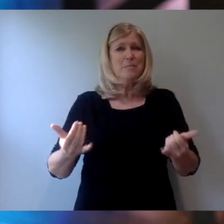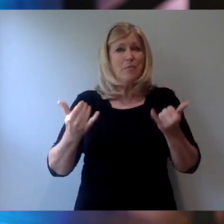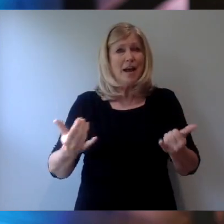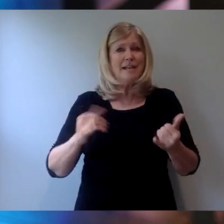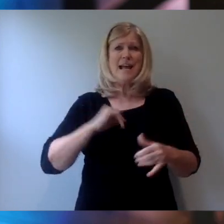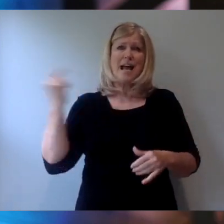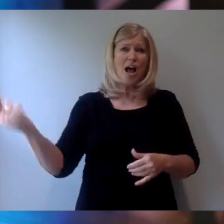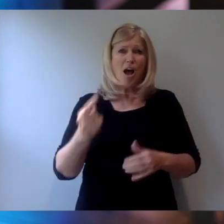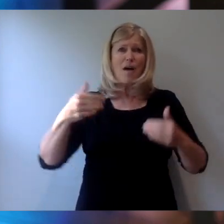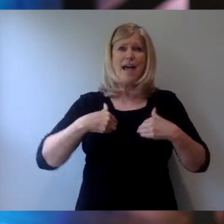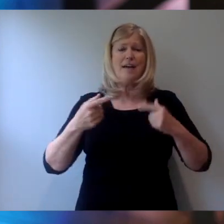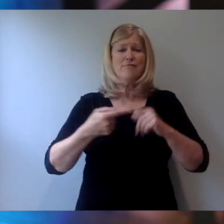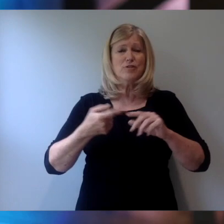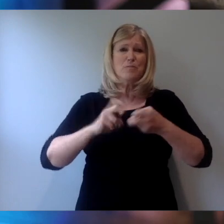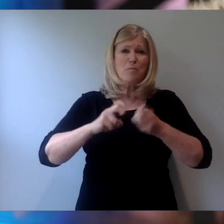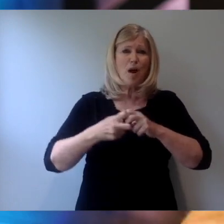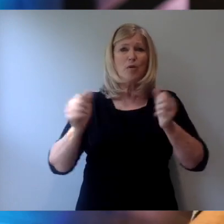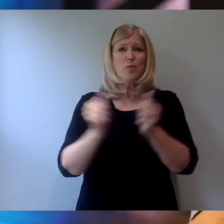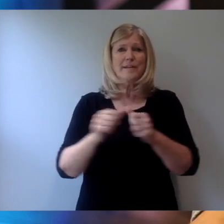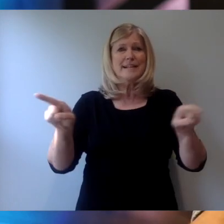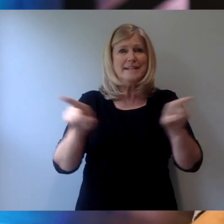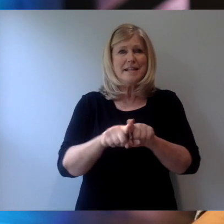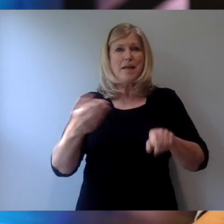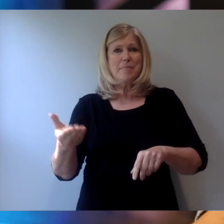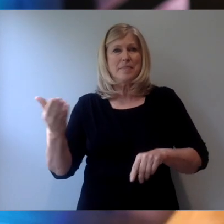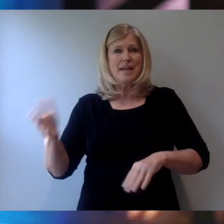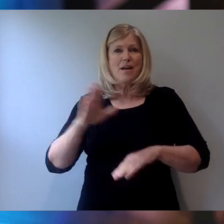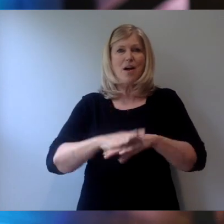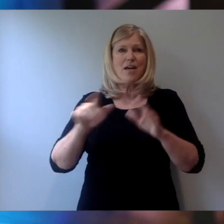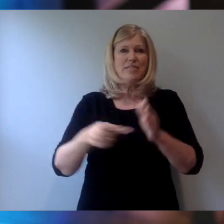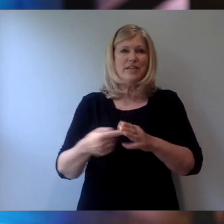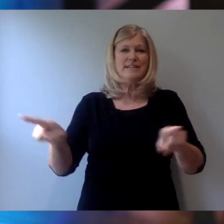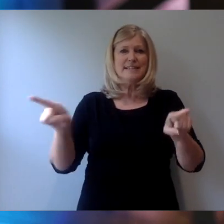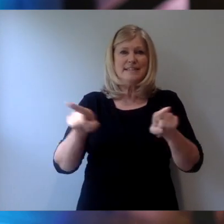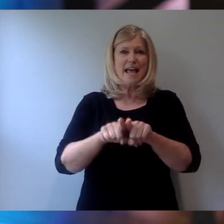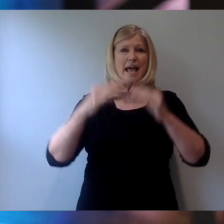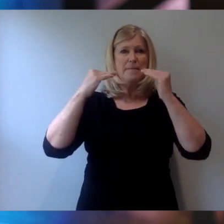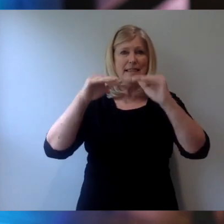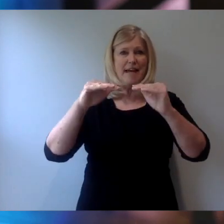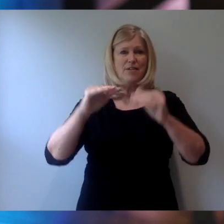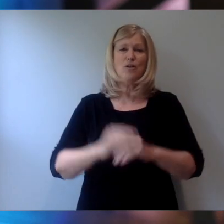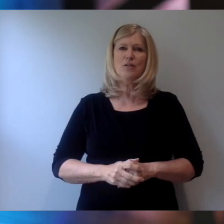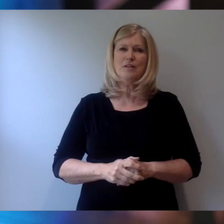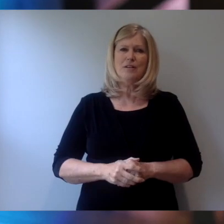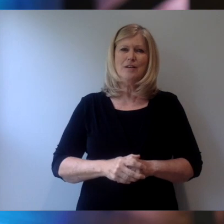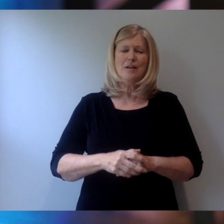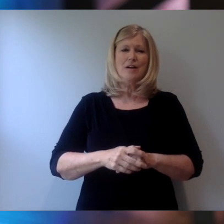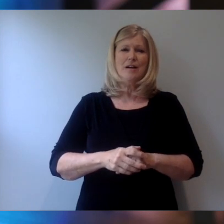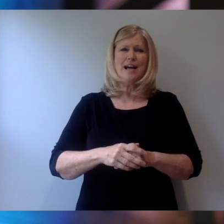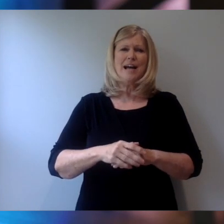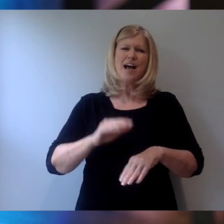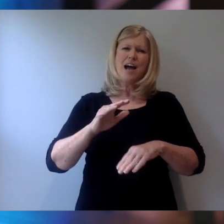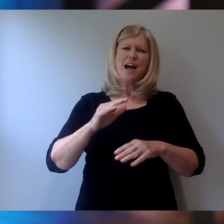have to struggle with this same thing on this same level. Right on the surface of this text,